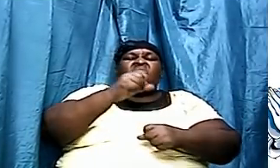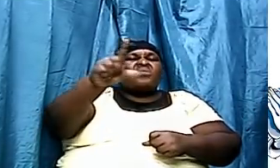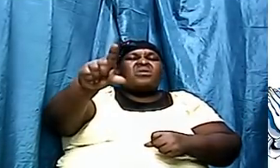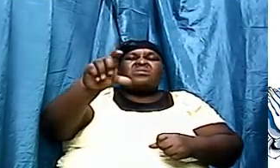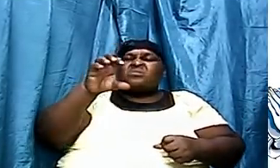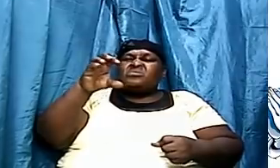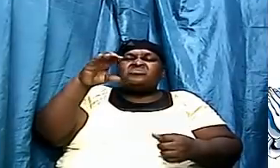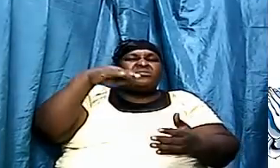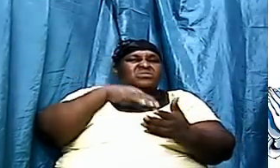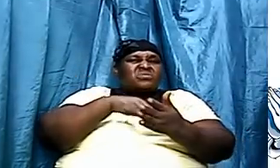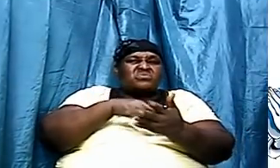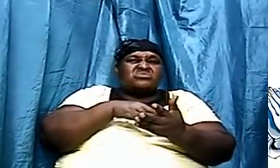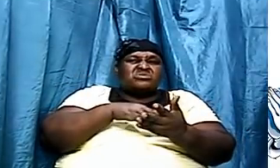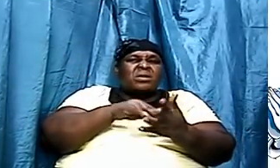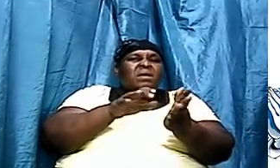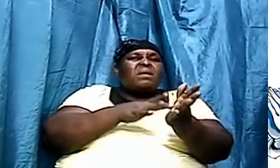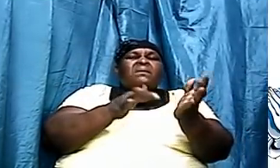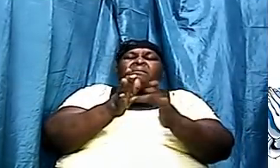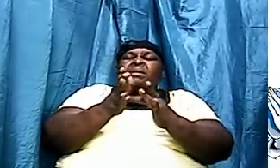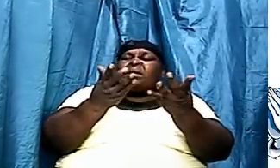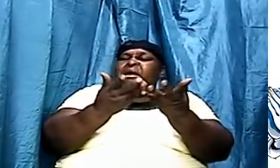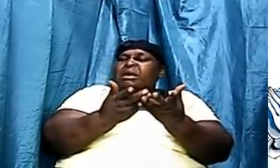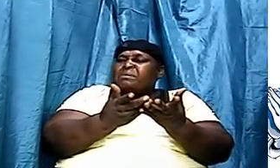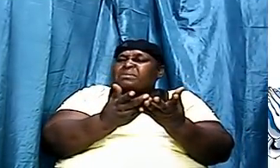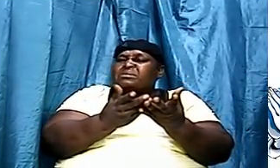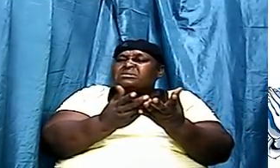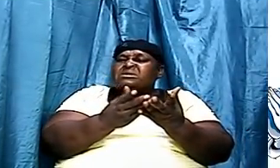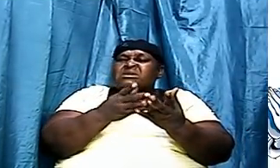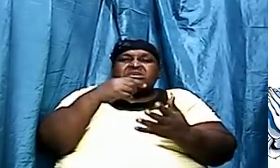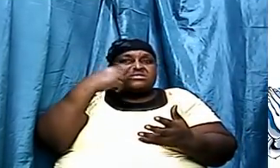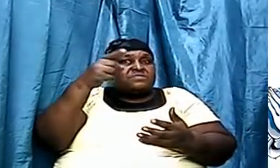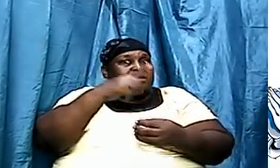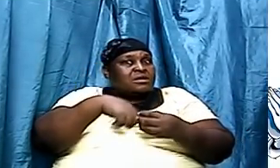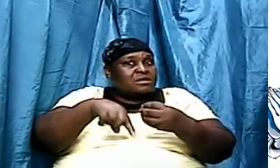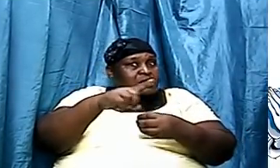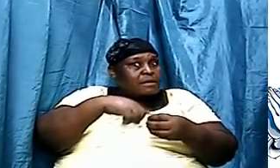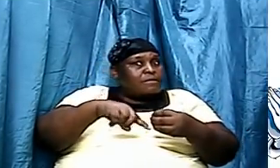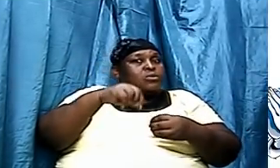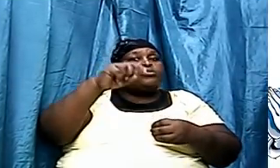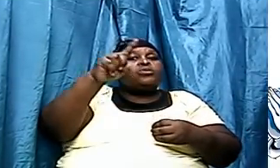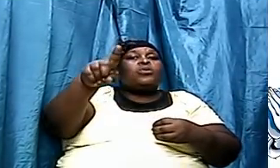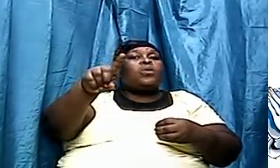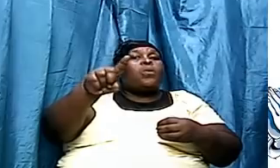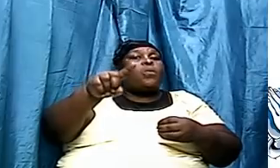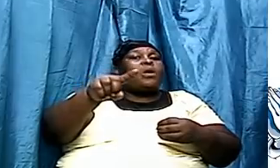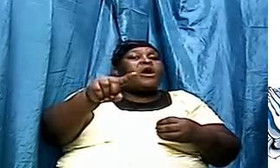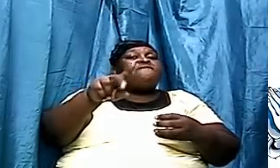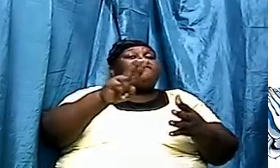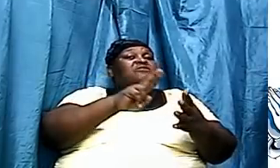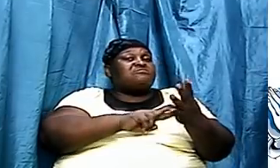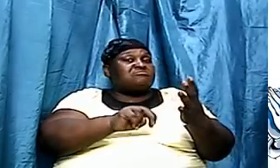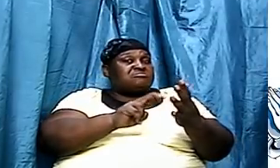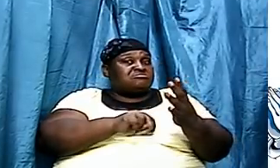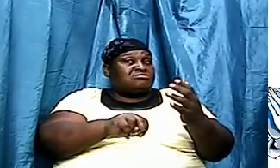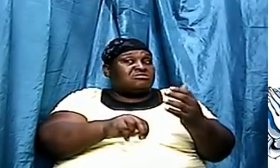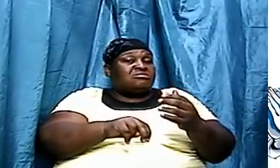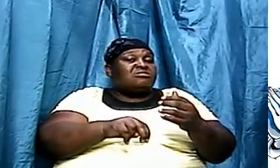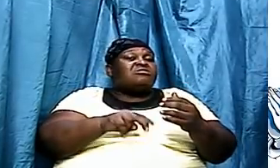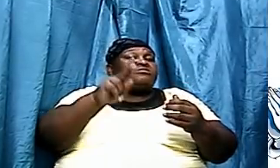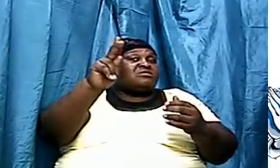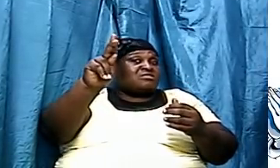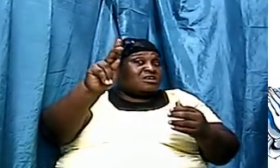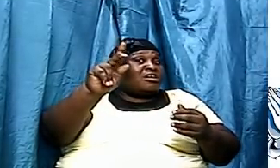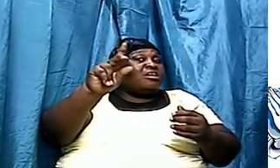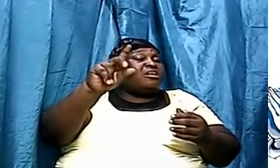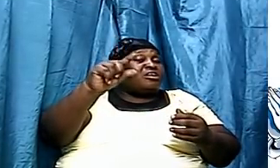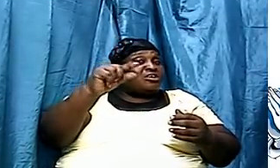sold. And we're talking about one version because not every organization uses the NIV. So you're talking about the KJV